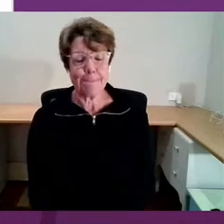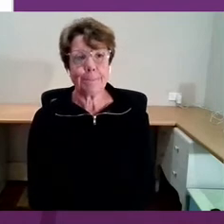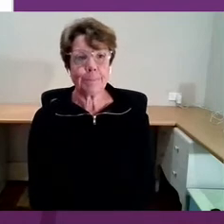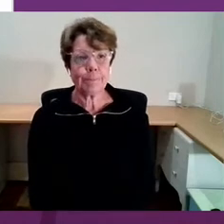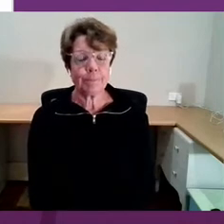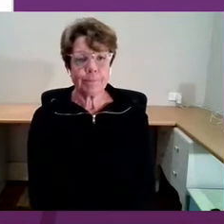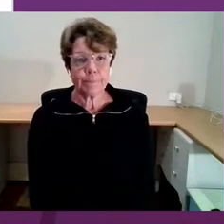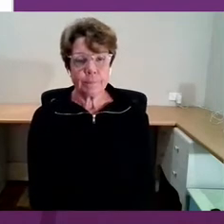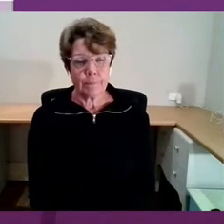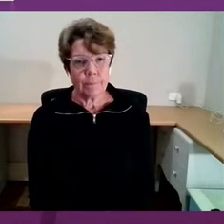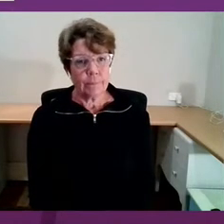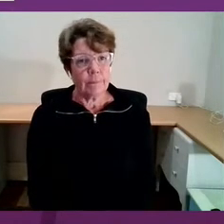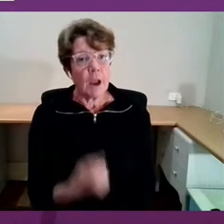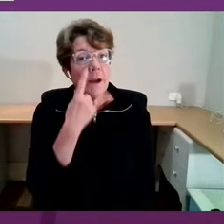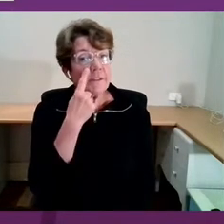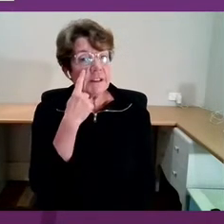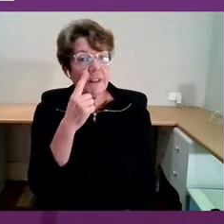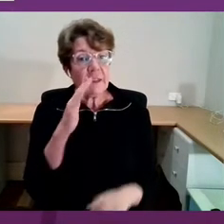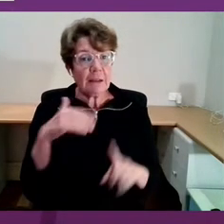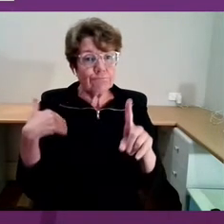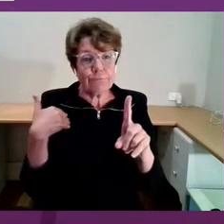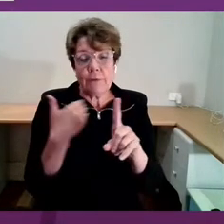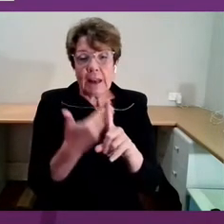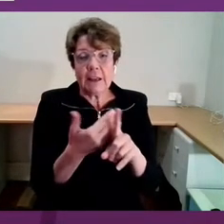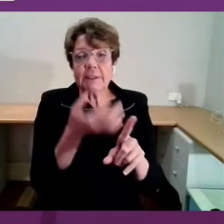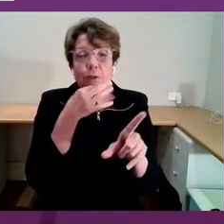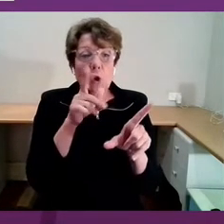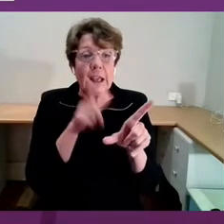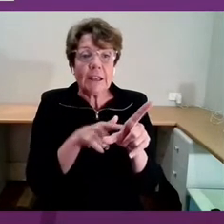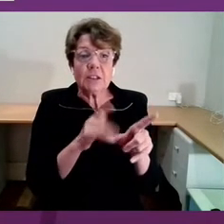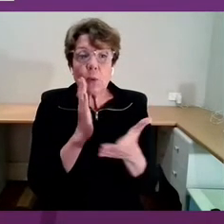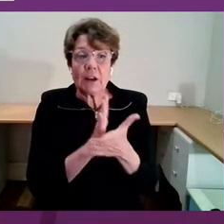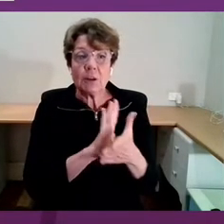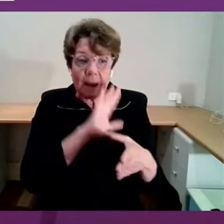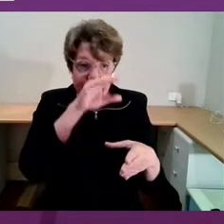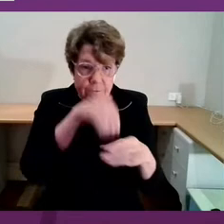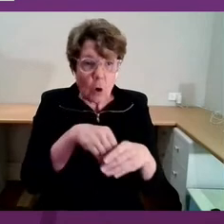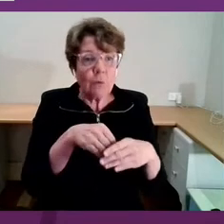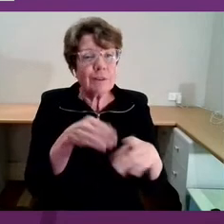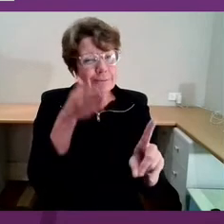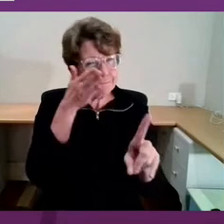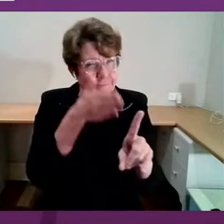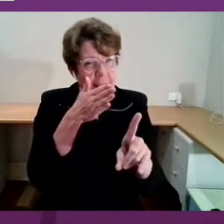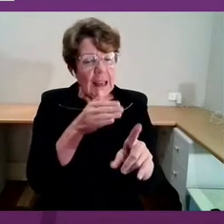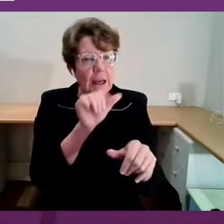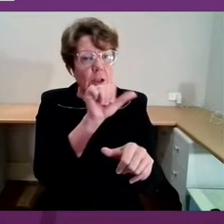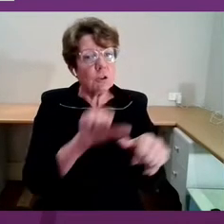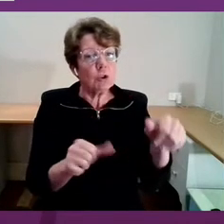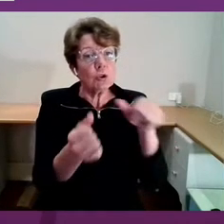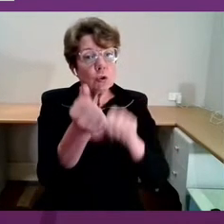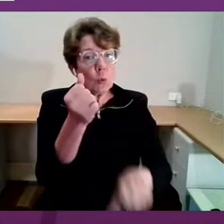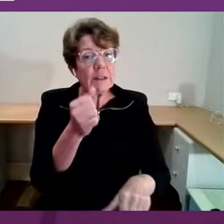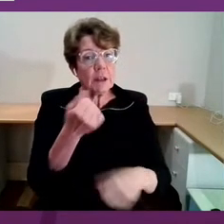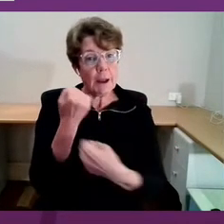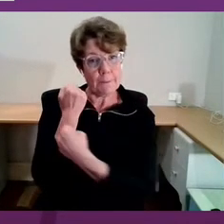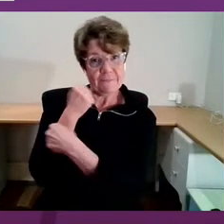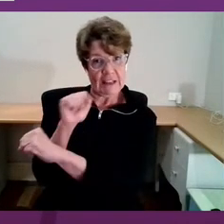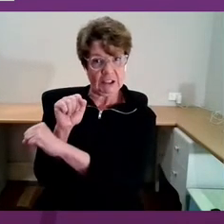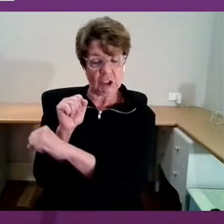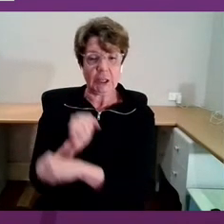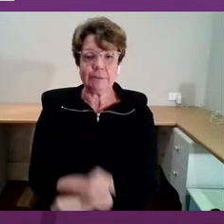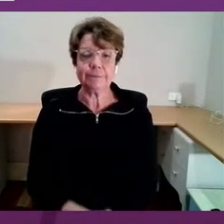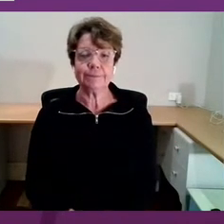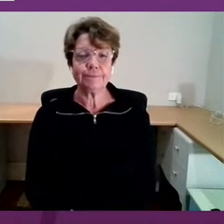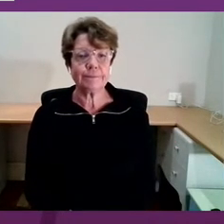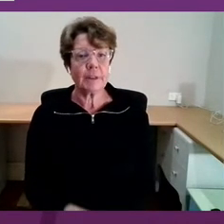I've had the opportunity over the last two years, to be more deeply engaged in suicide prevention. In fact, when we find ourselves at that very point